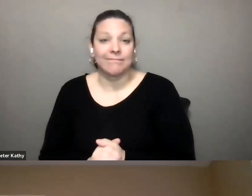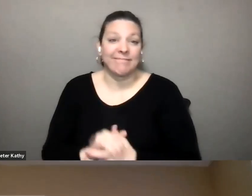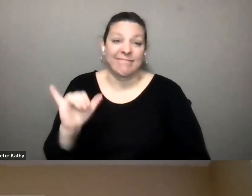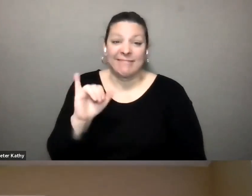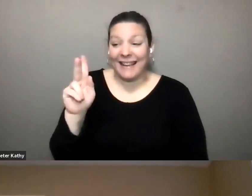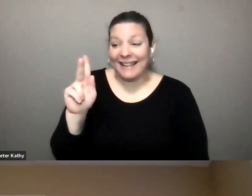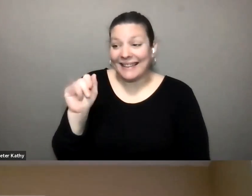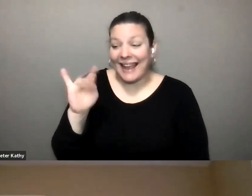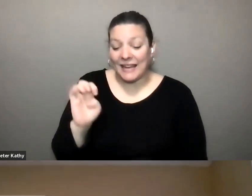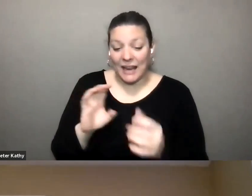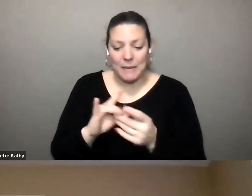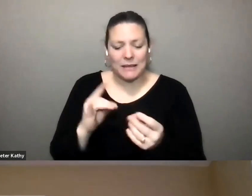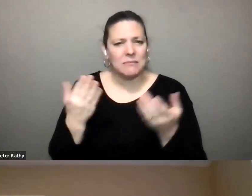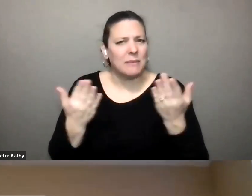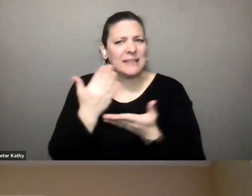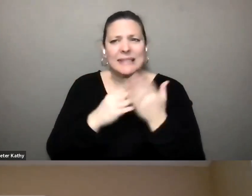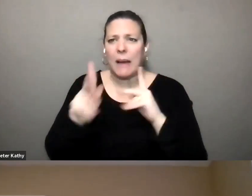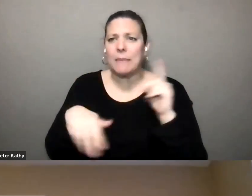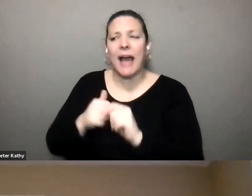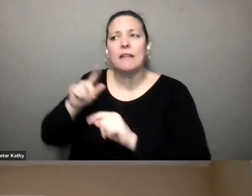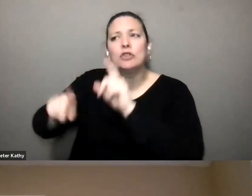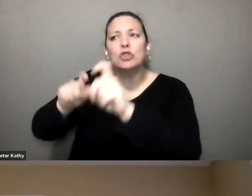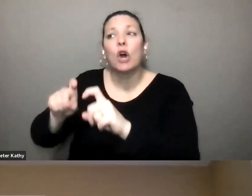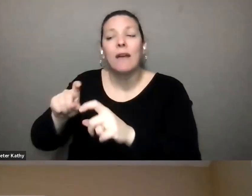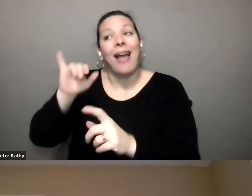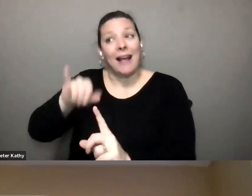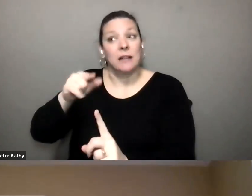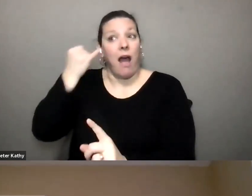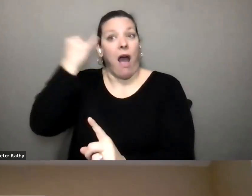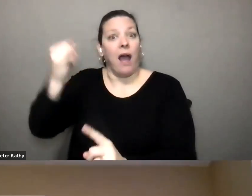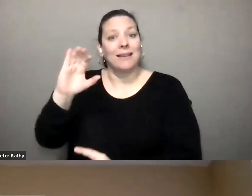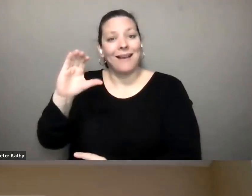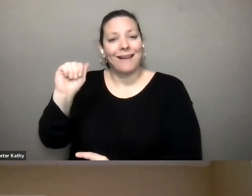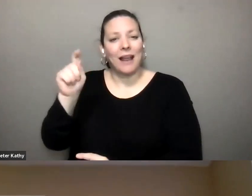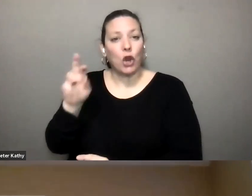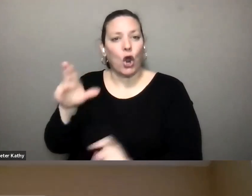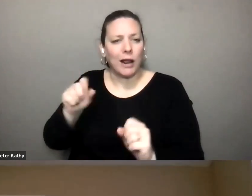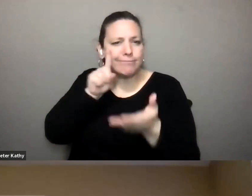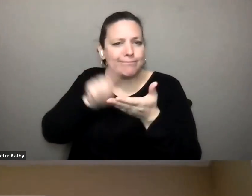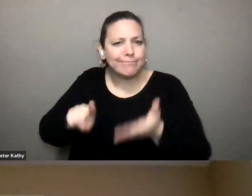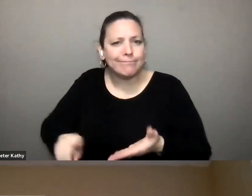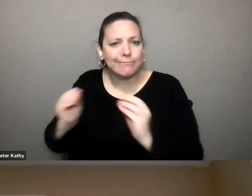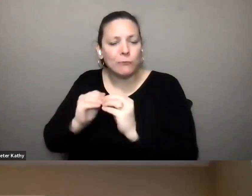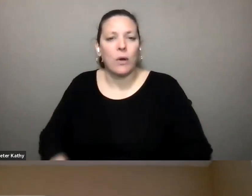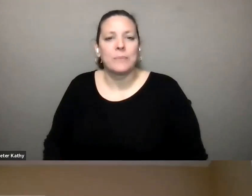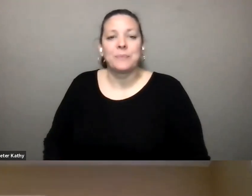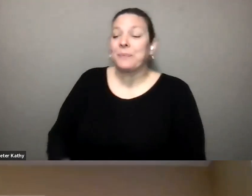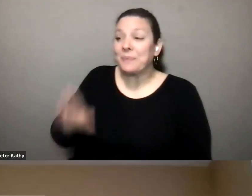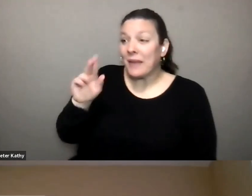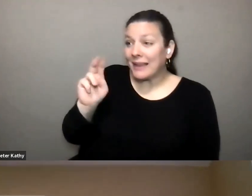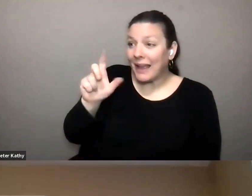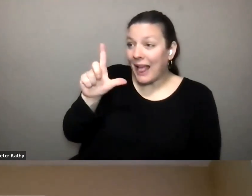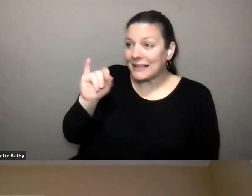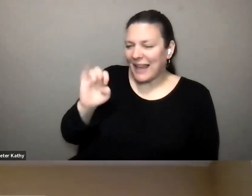a survey or something that's something for cater to to look into sure yeah and kelsey i know your slide